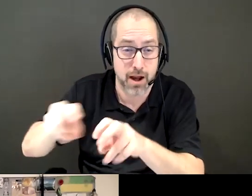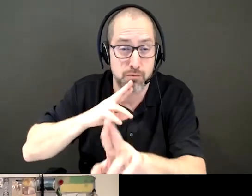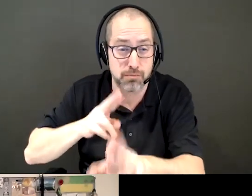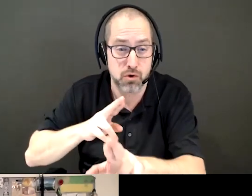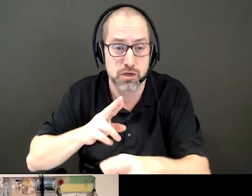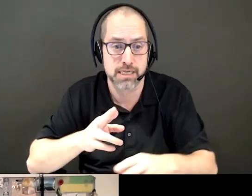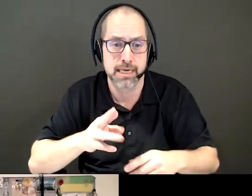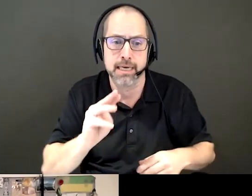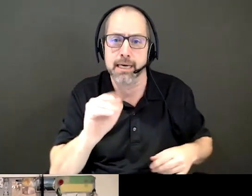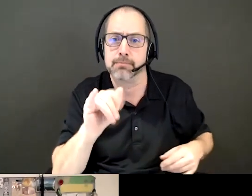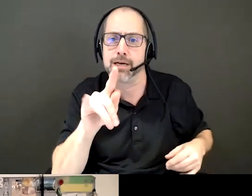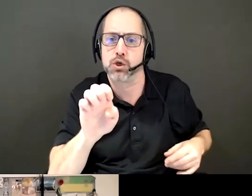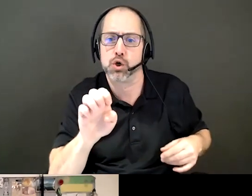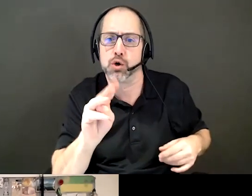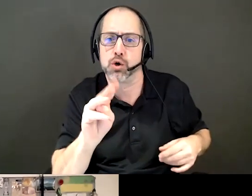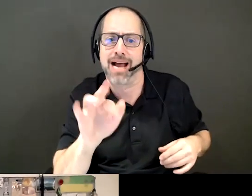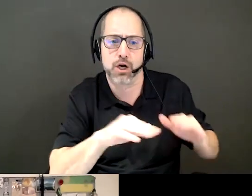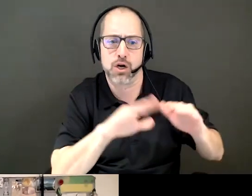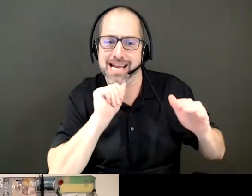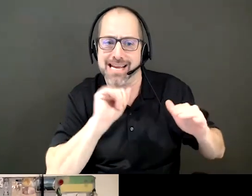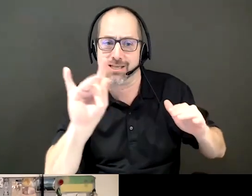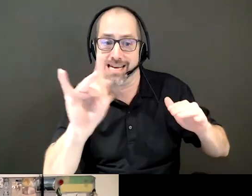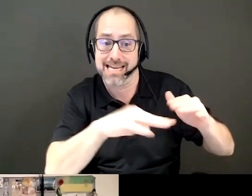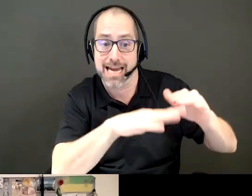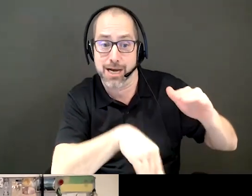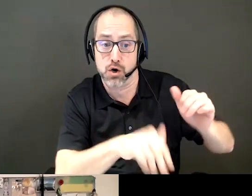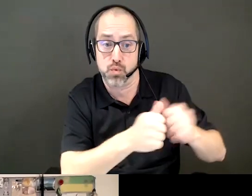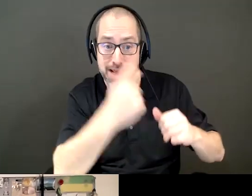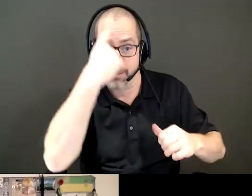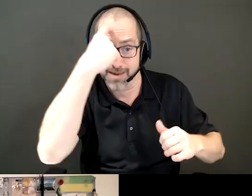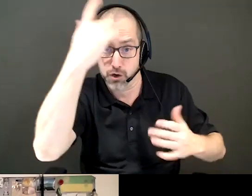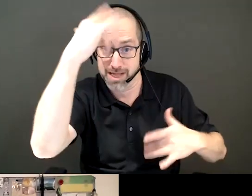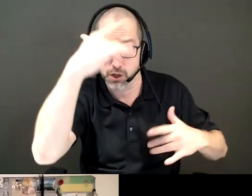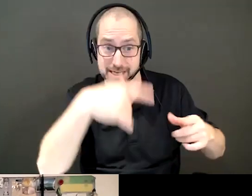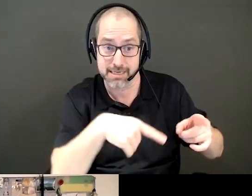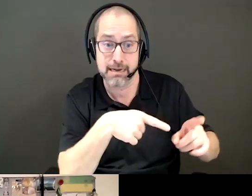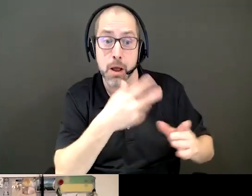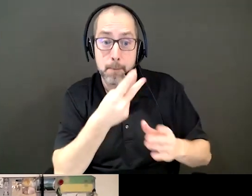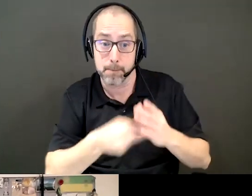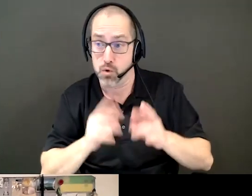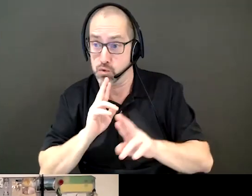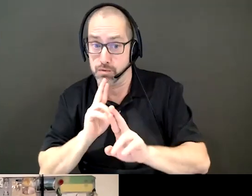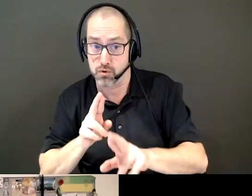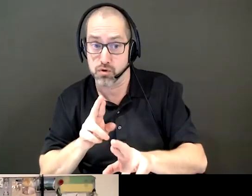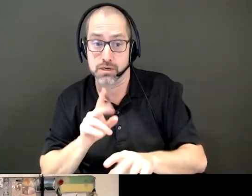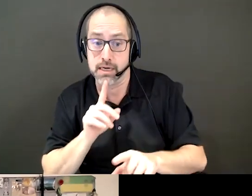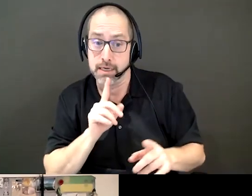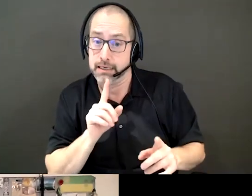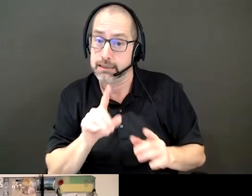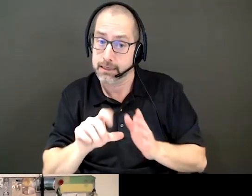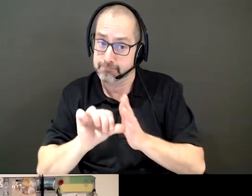and mental illness as a sole condition. In both those reports, they highlight that there's been no